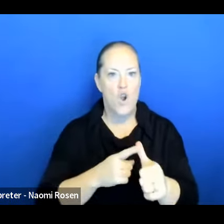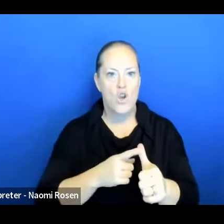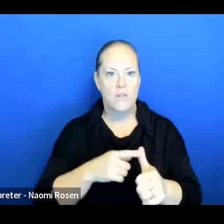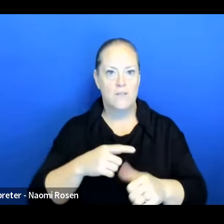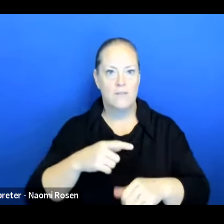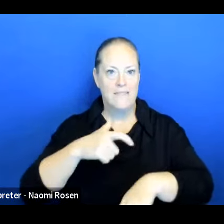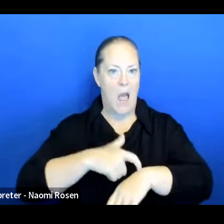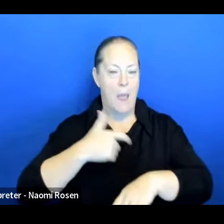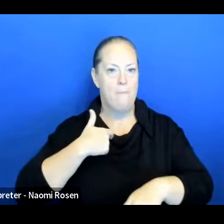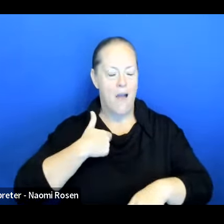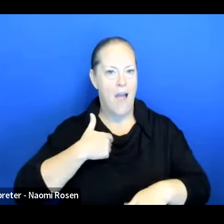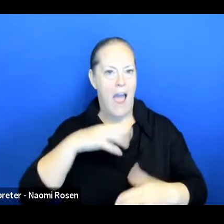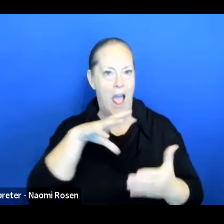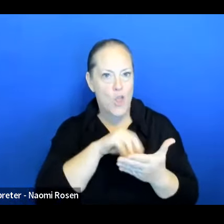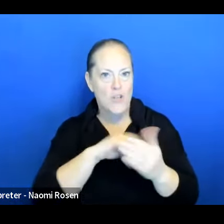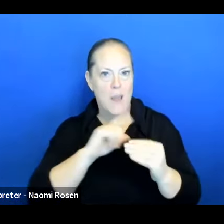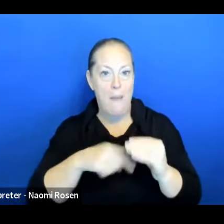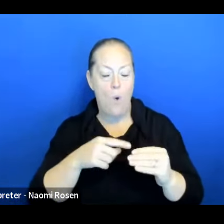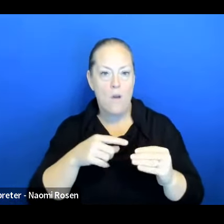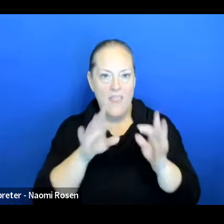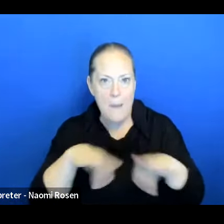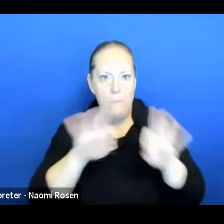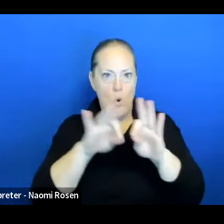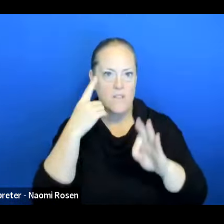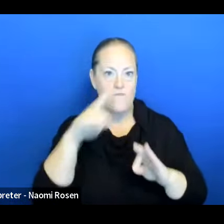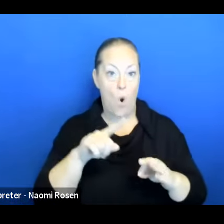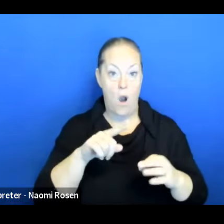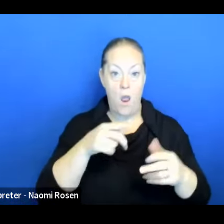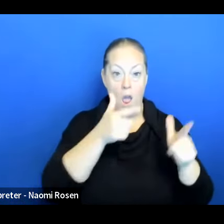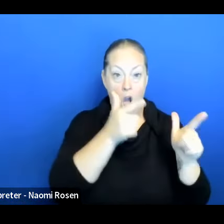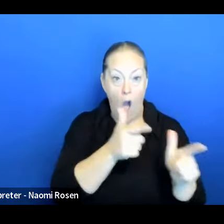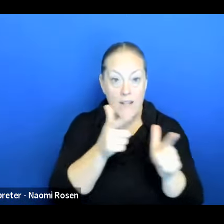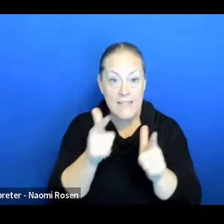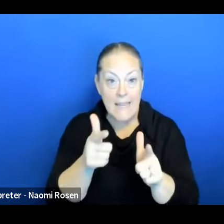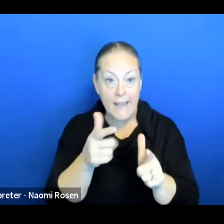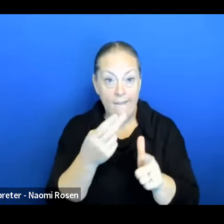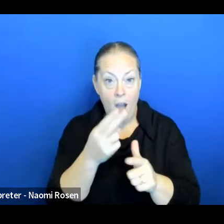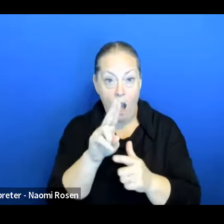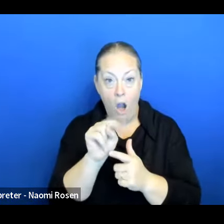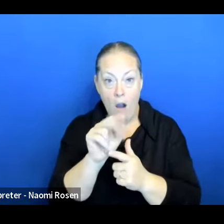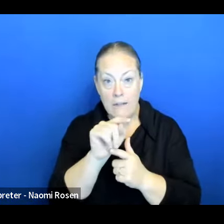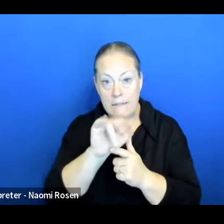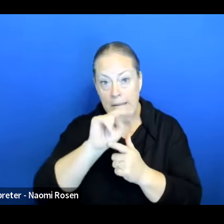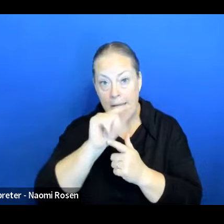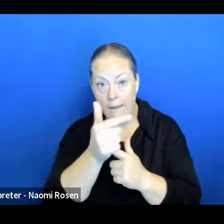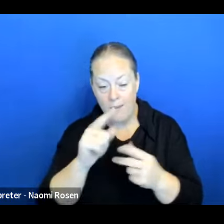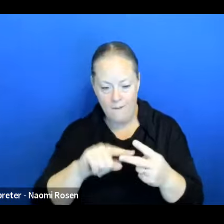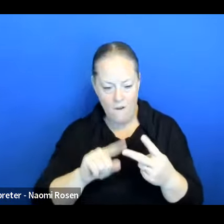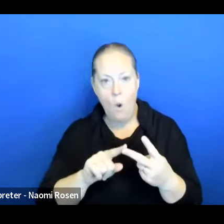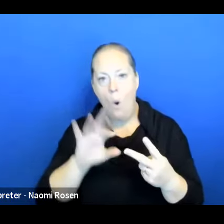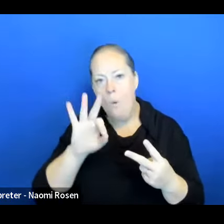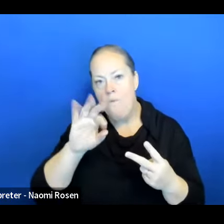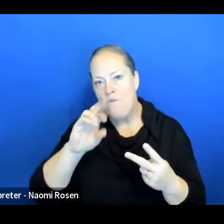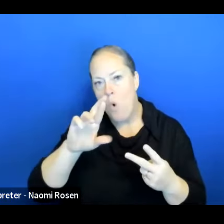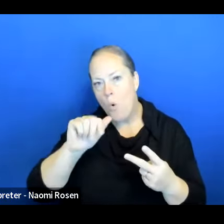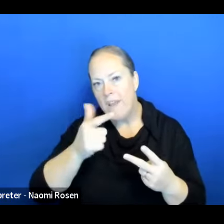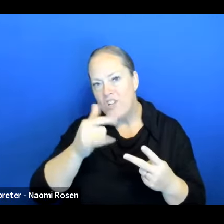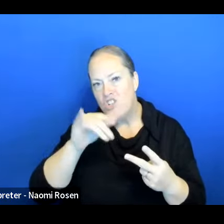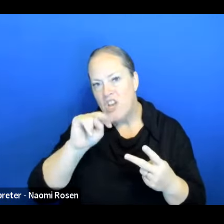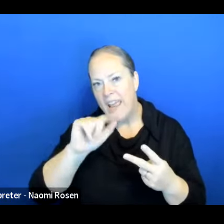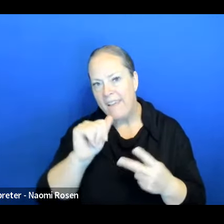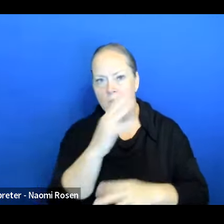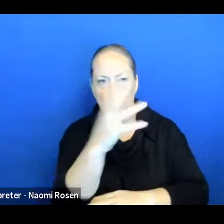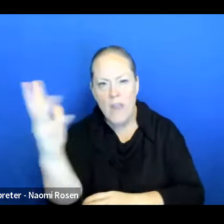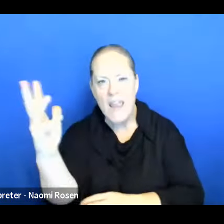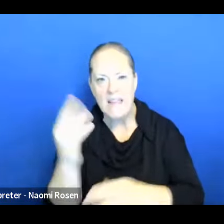foraging, you know, as a, as a critical part of the food system. And I think the other thing too, is like, um, I feel like everybody